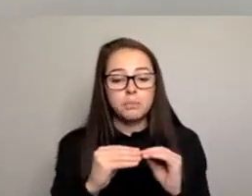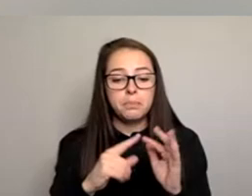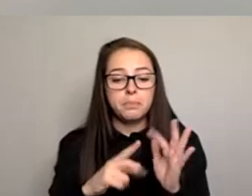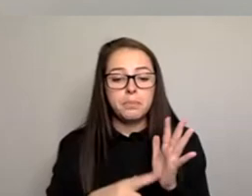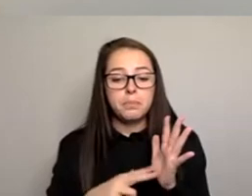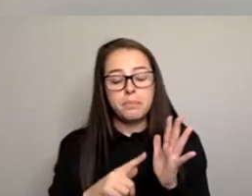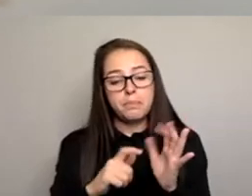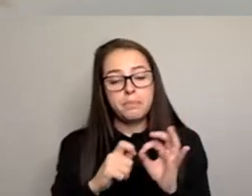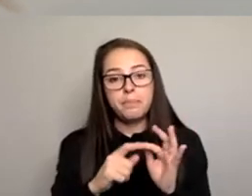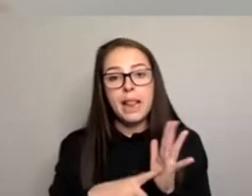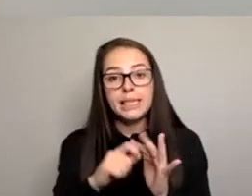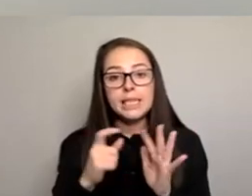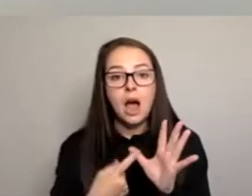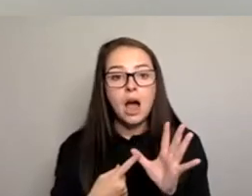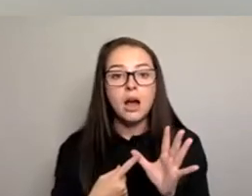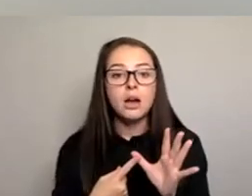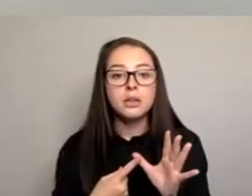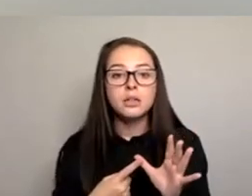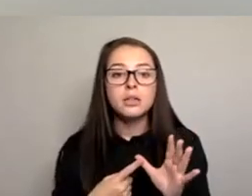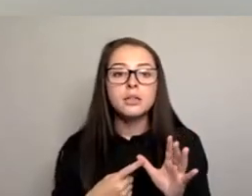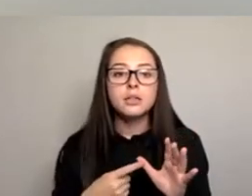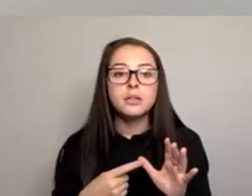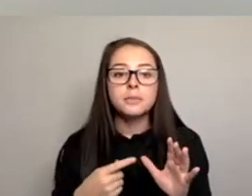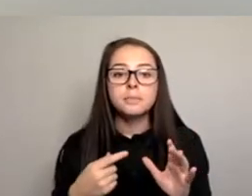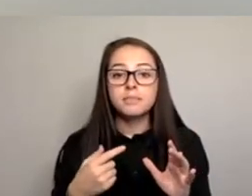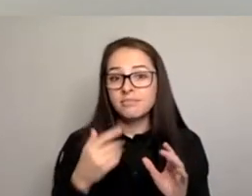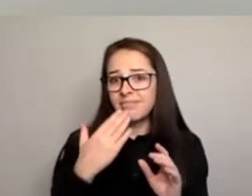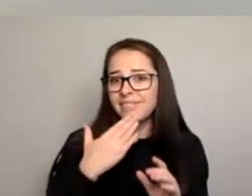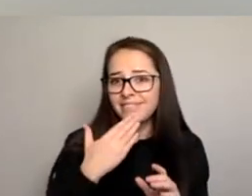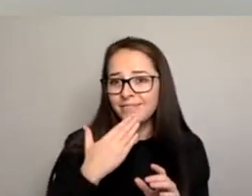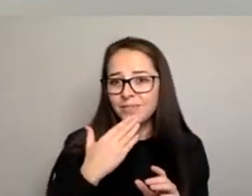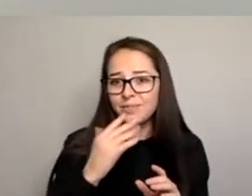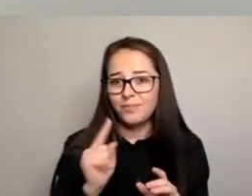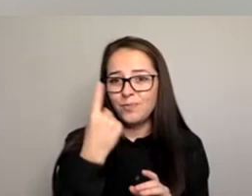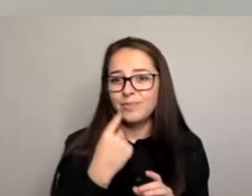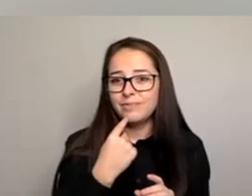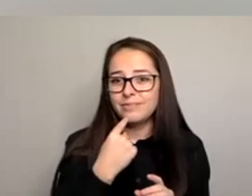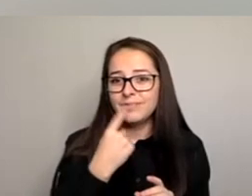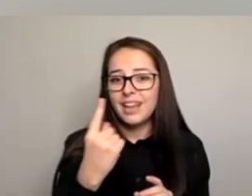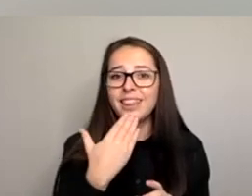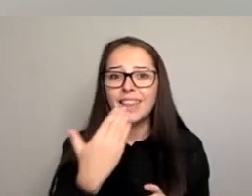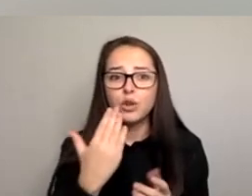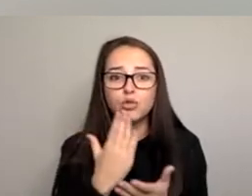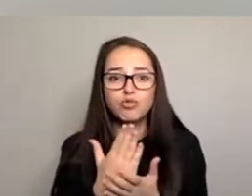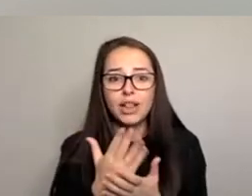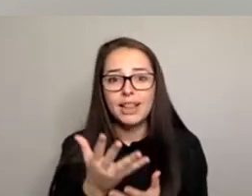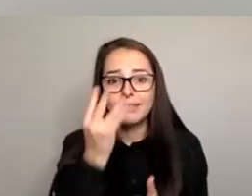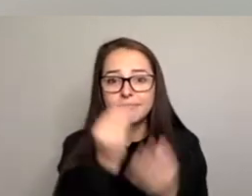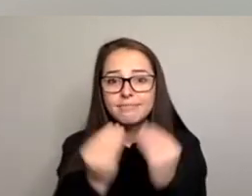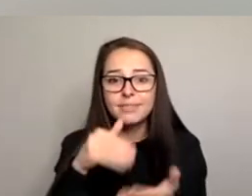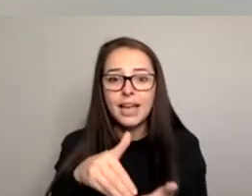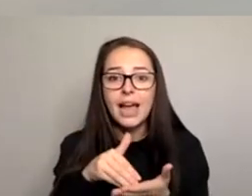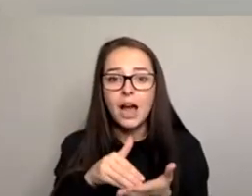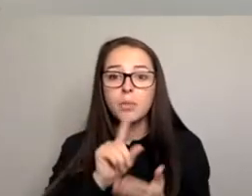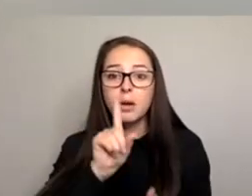insightful. So that's a compliment for a question. Is there a code of conduct for elected members? There is.